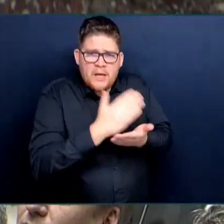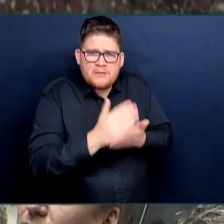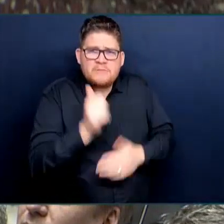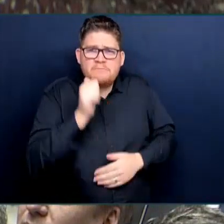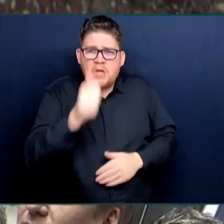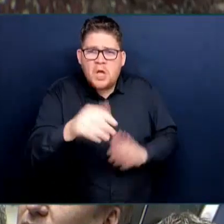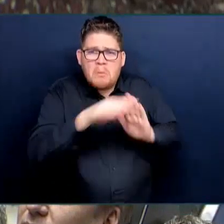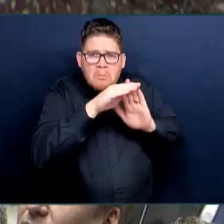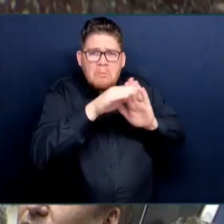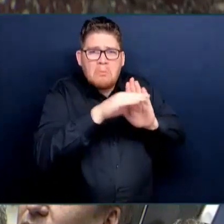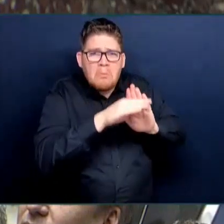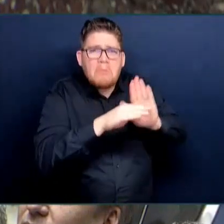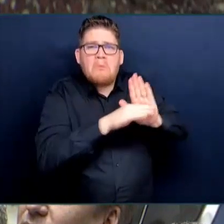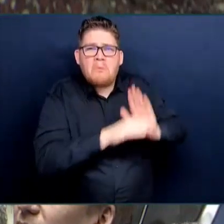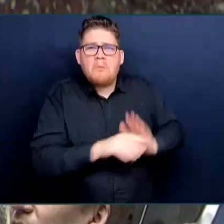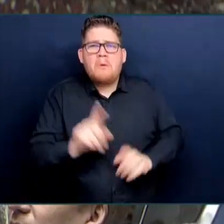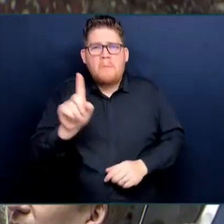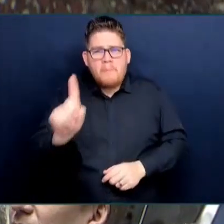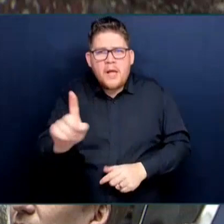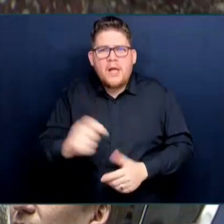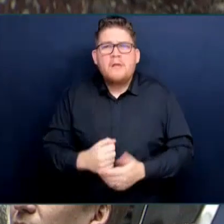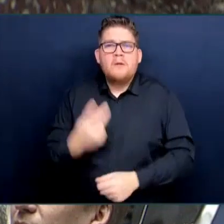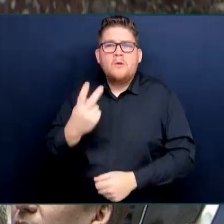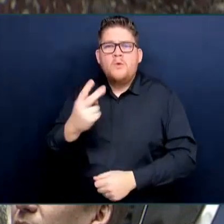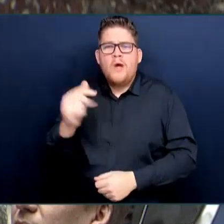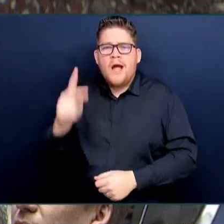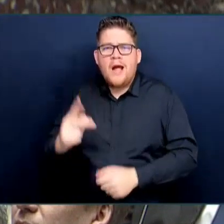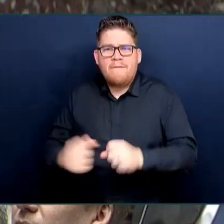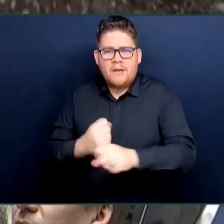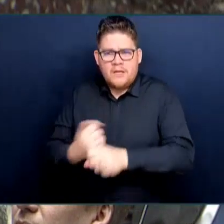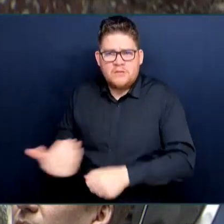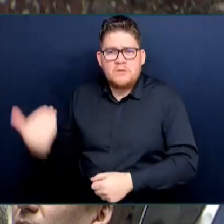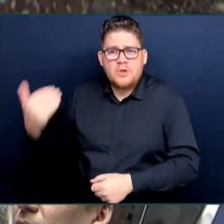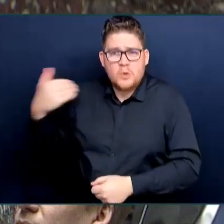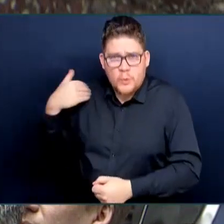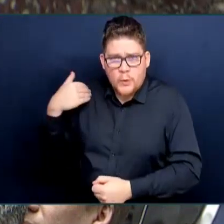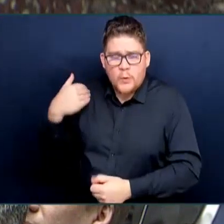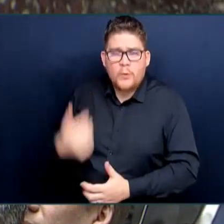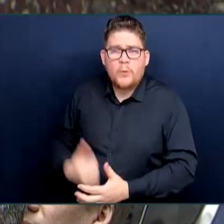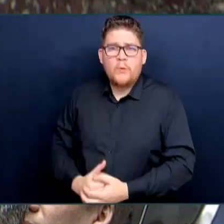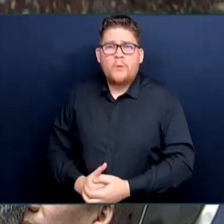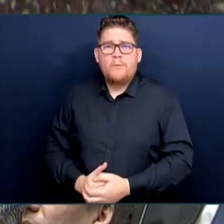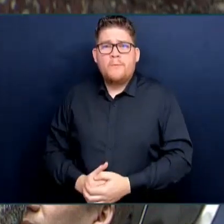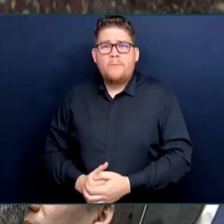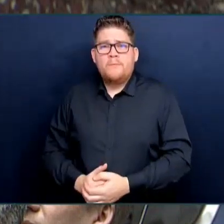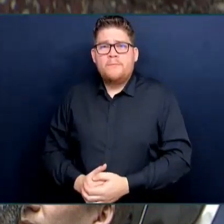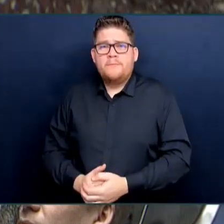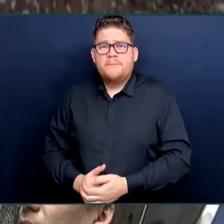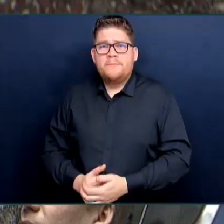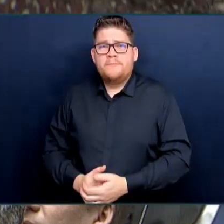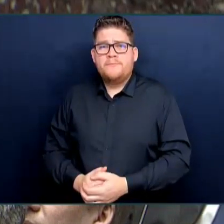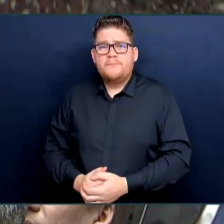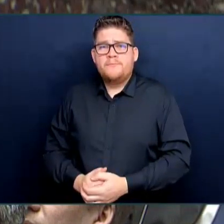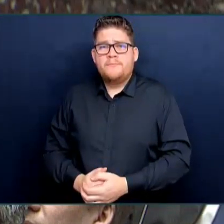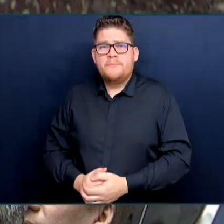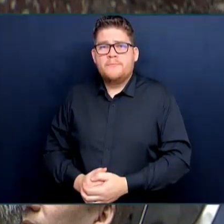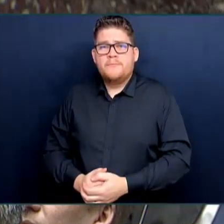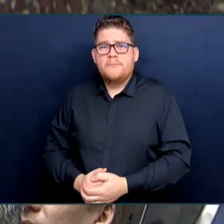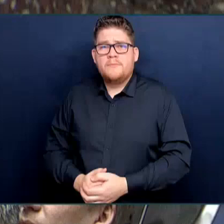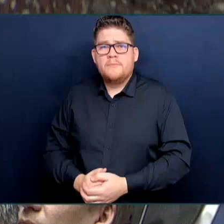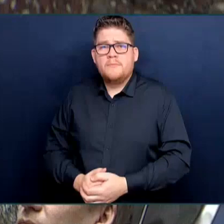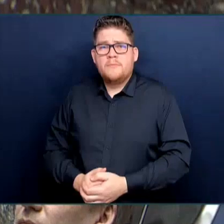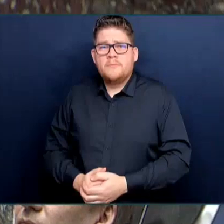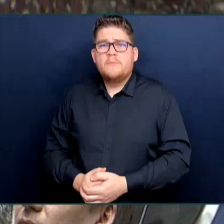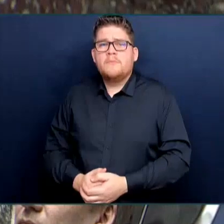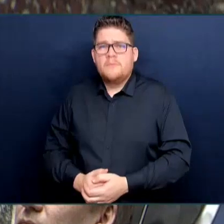ago, we were asked to go back and find energy efficiencies, use